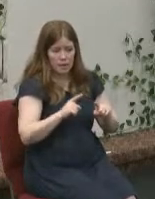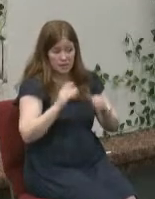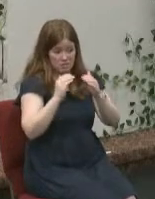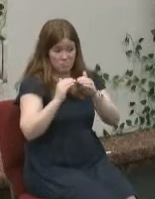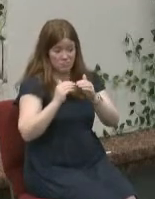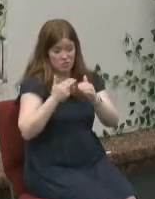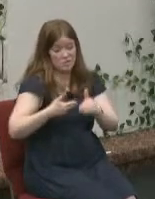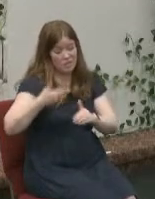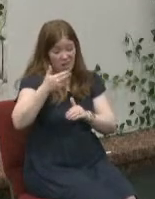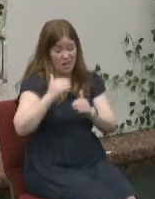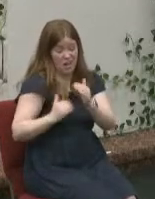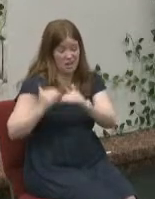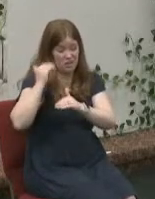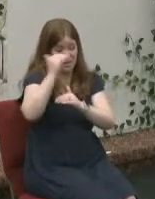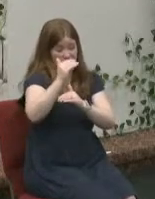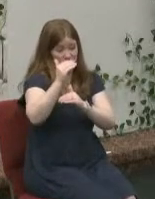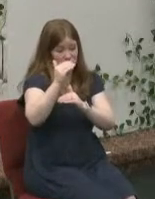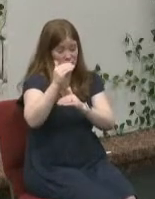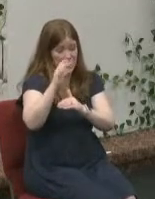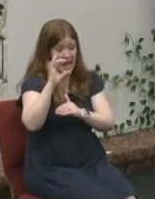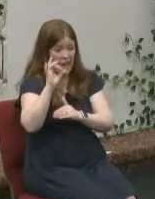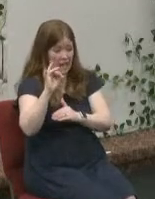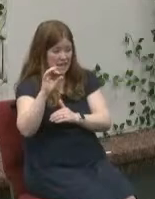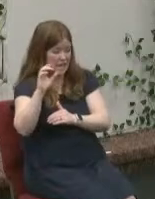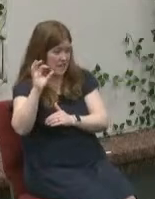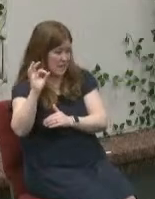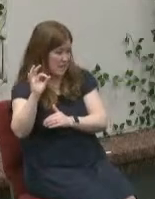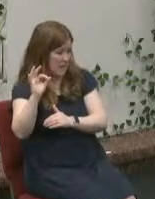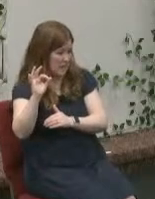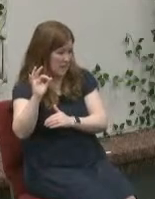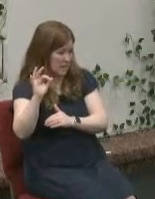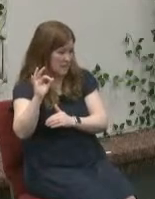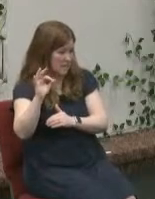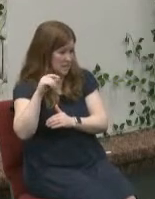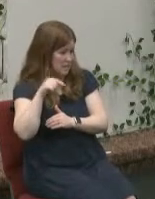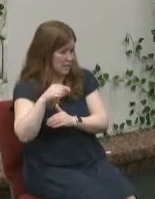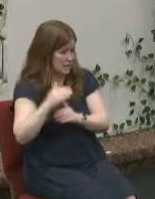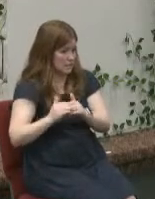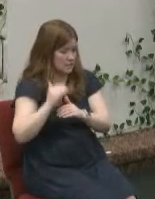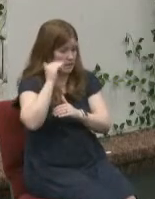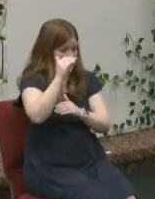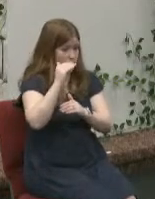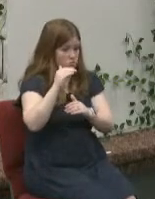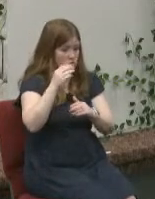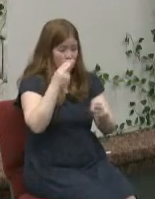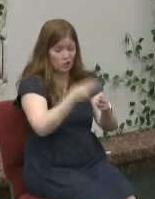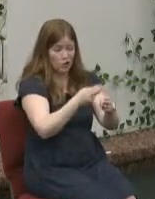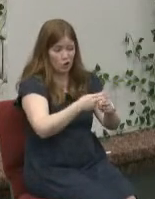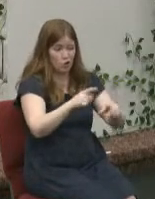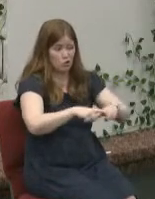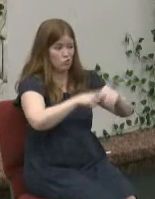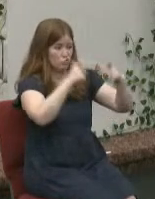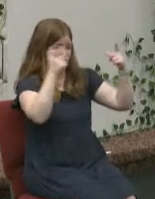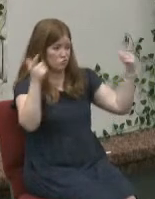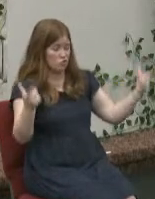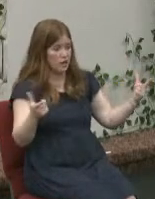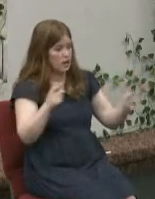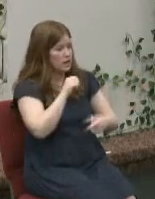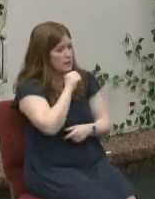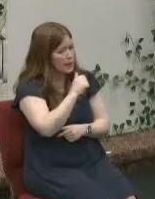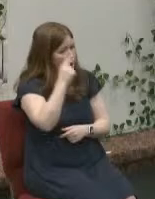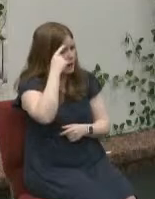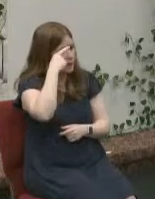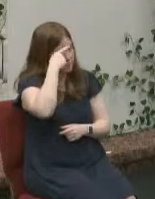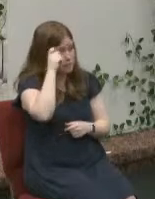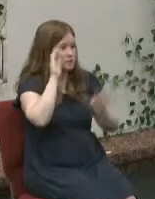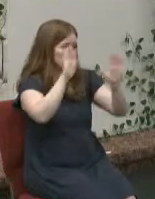higher eight nine the levels called great not because it is